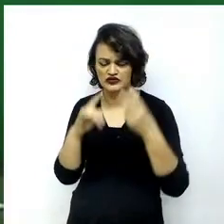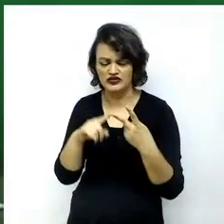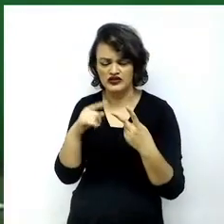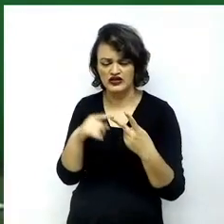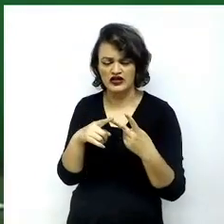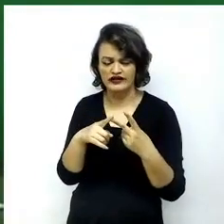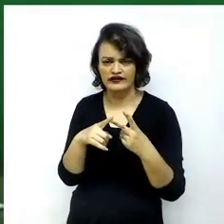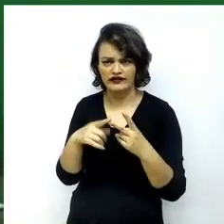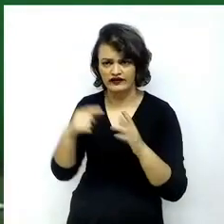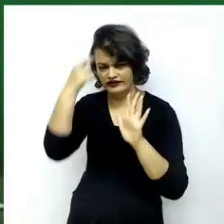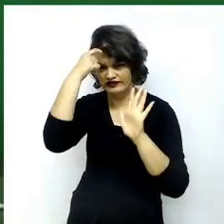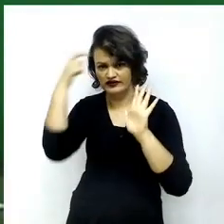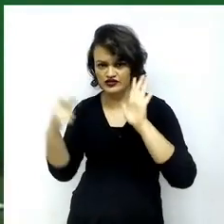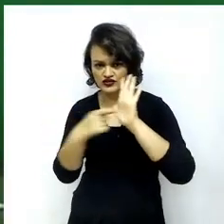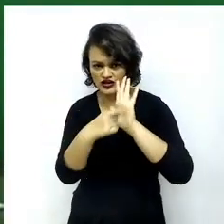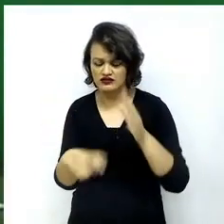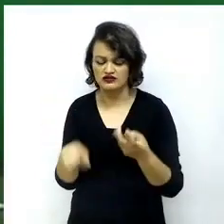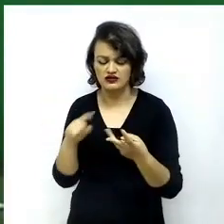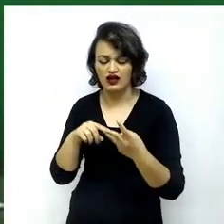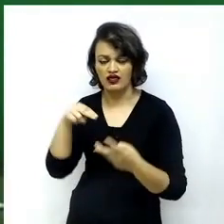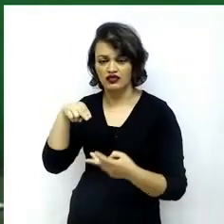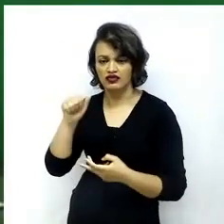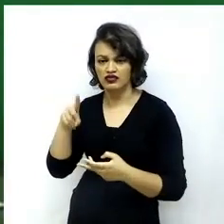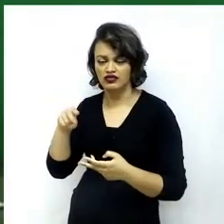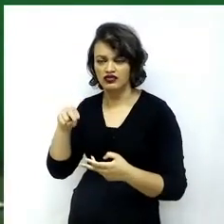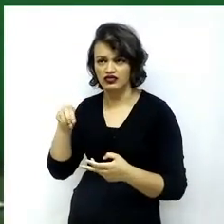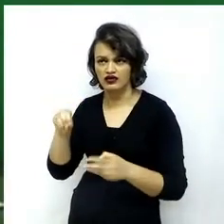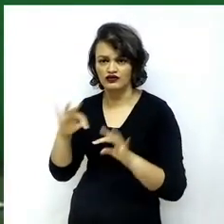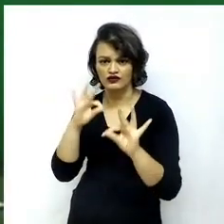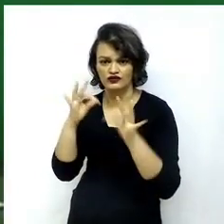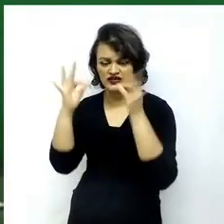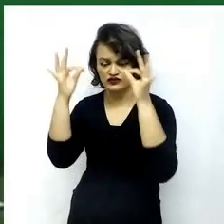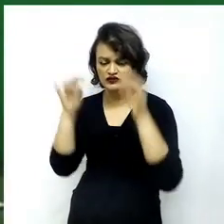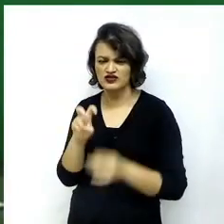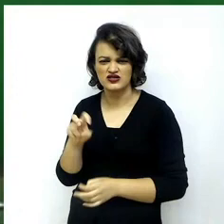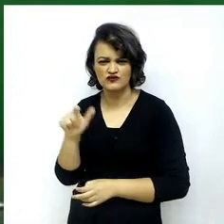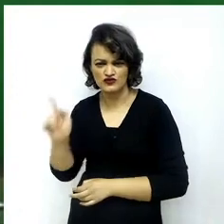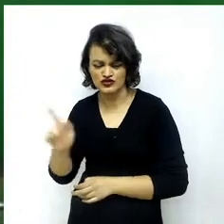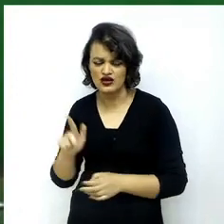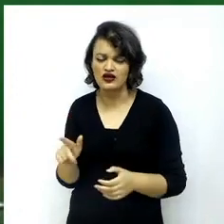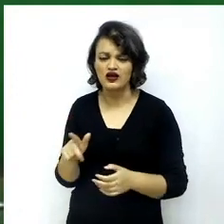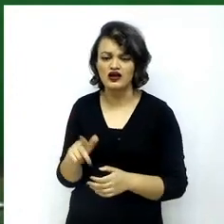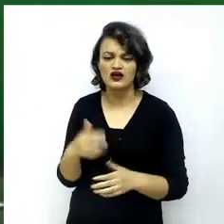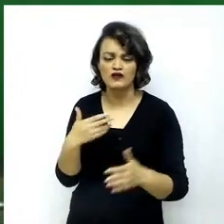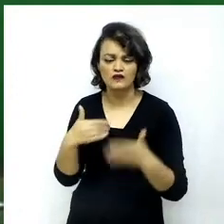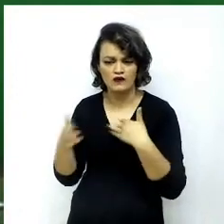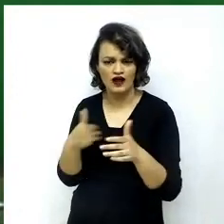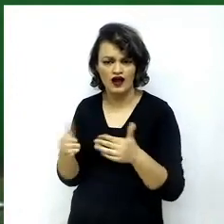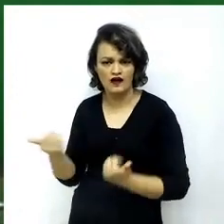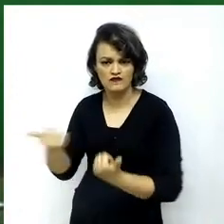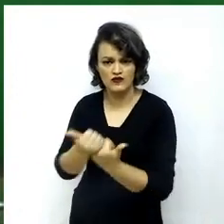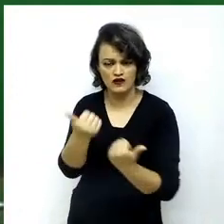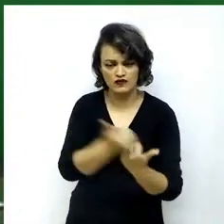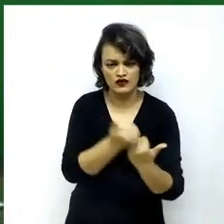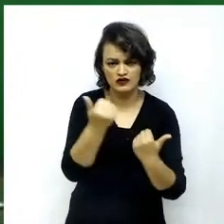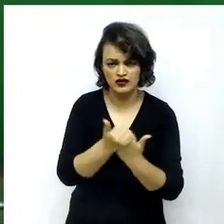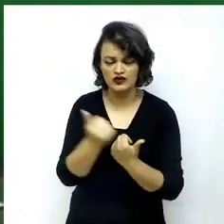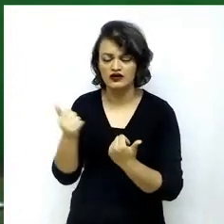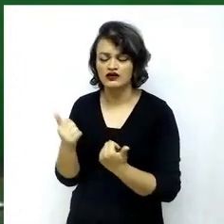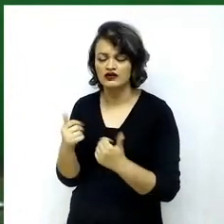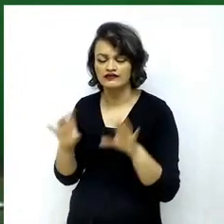nanotechnology and 5G technology, with any partners who respect our sovereignty and cherish freedom and data protection.